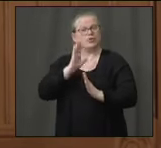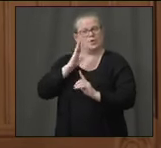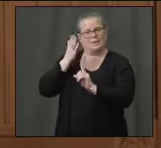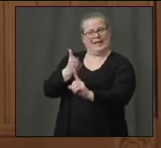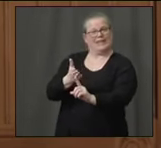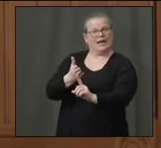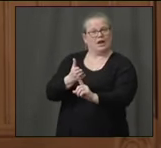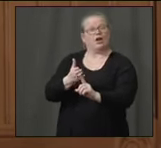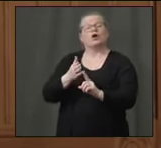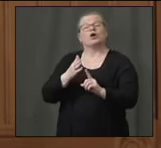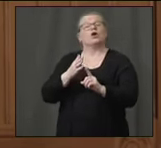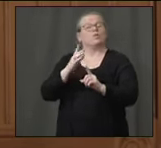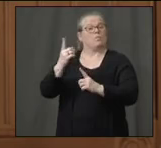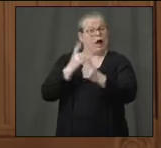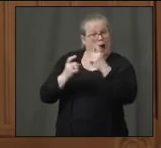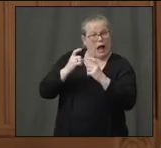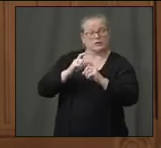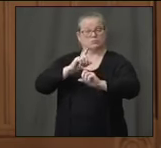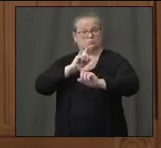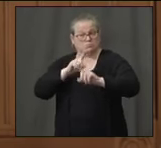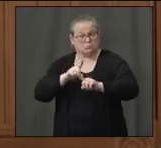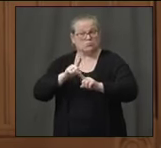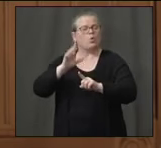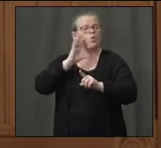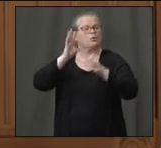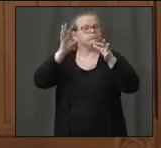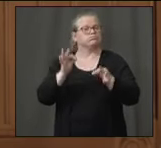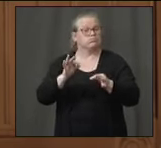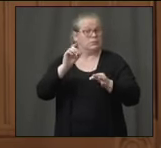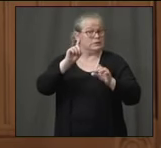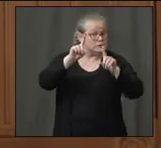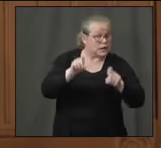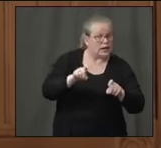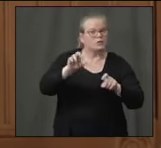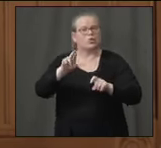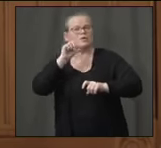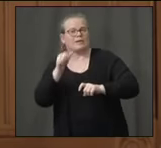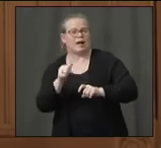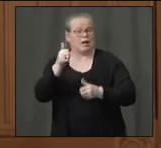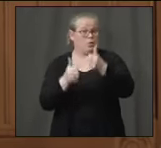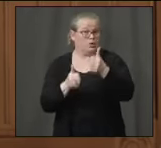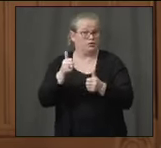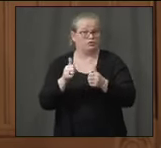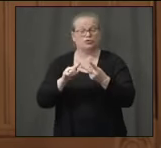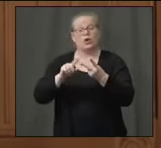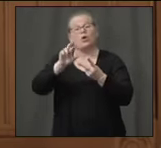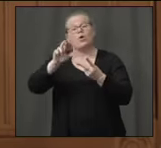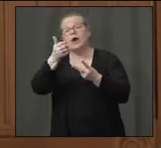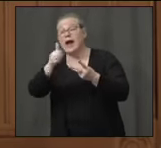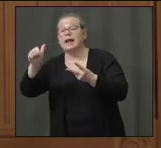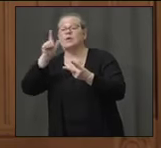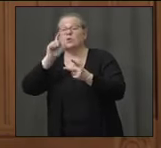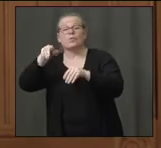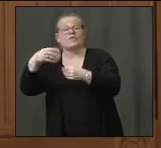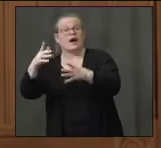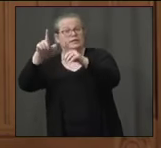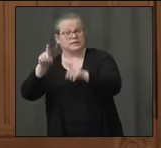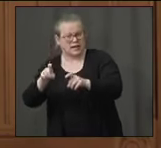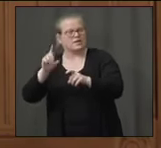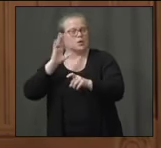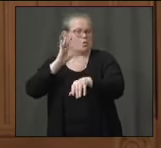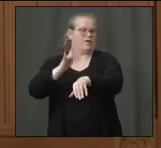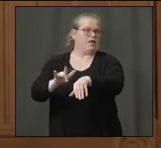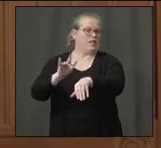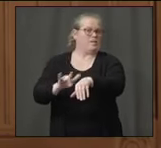or any physician in the community who provides a test order or a clinician. It will be honored. So we're working on making